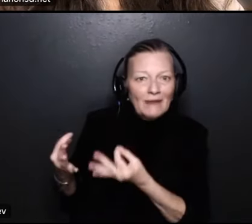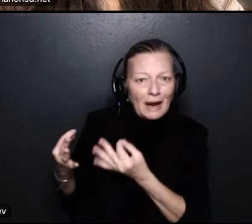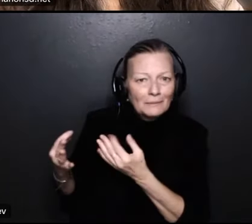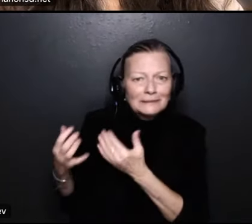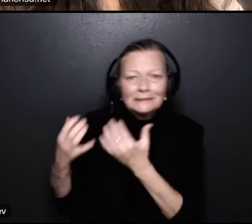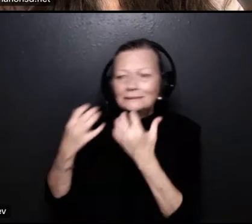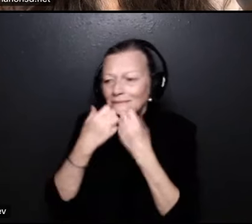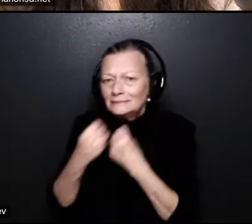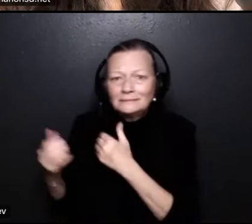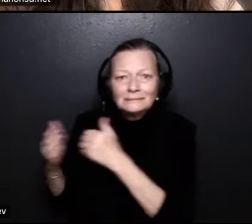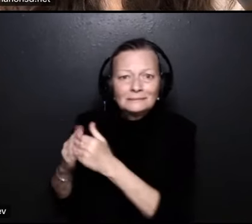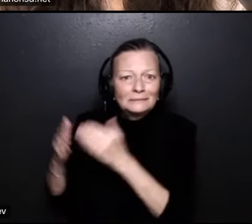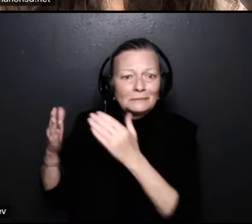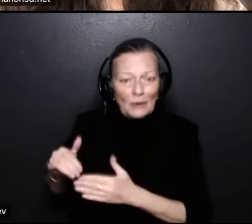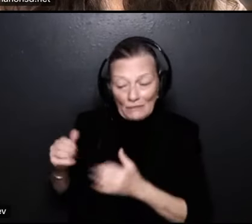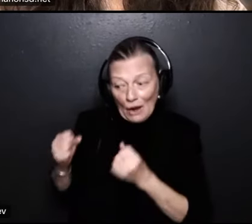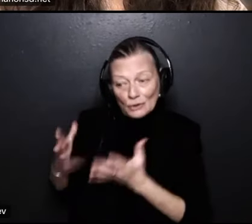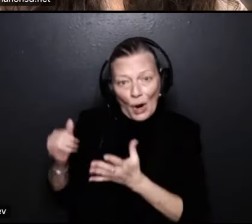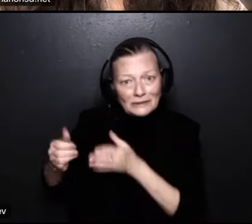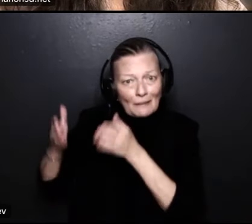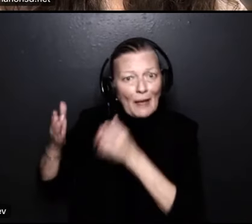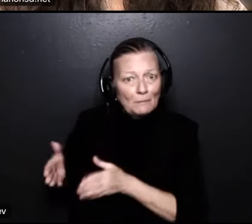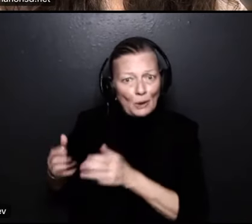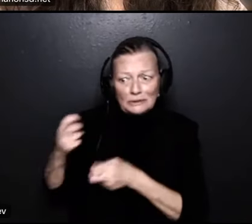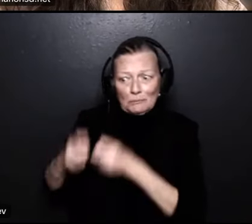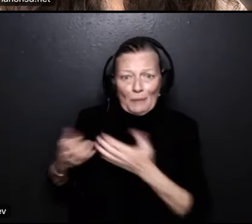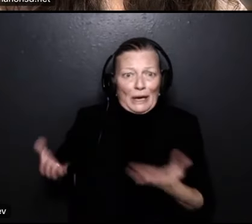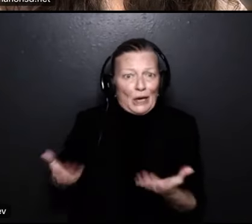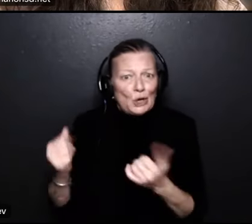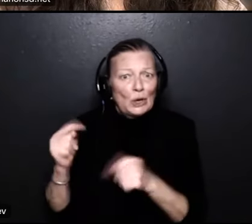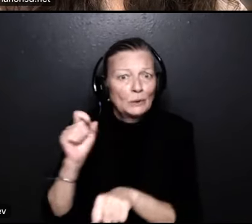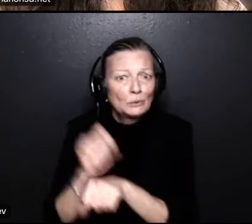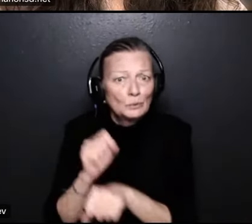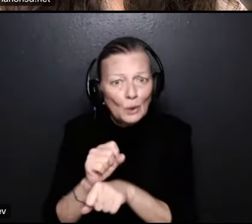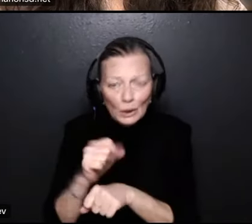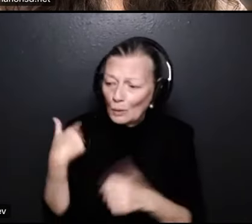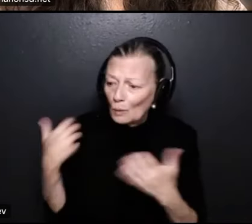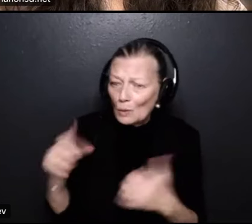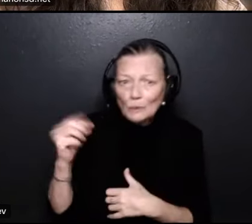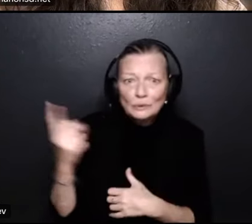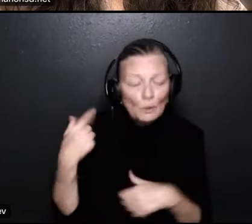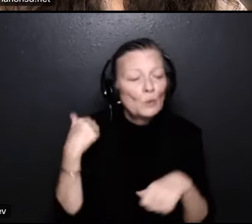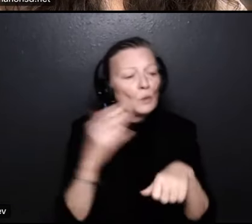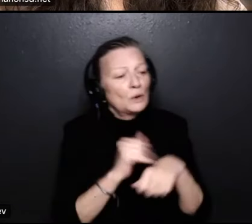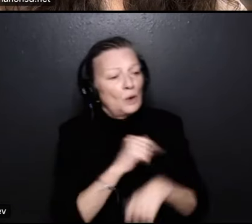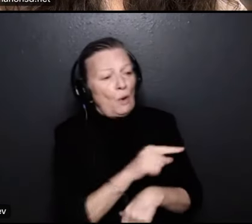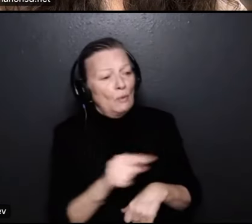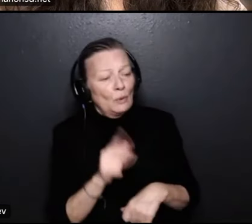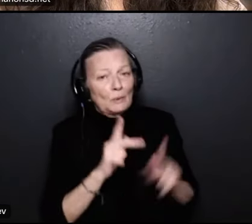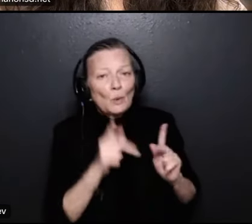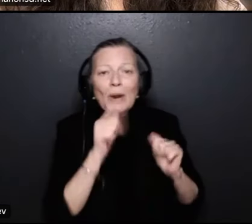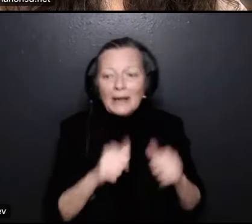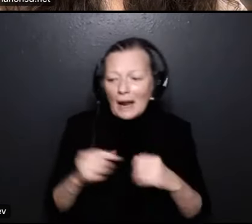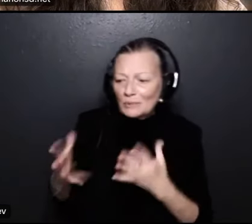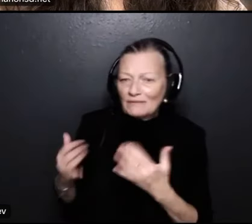caused them problems right here at work and we want to do something and those are the people we call on who can provide that immediate care